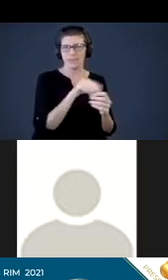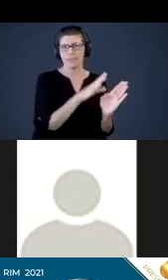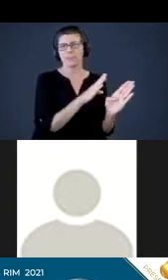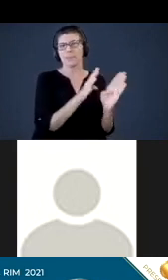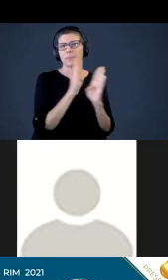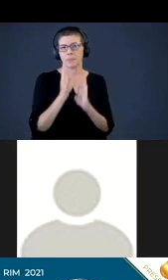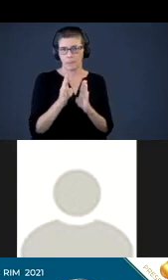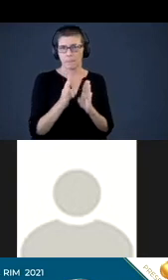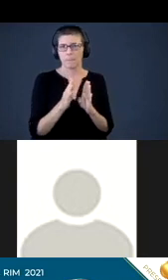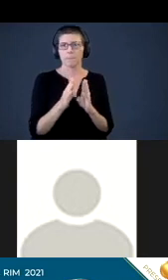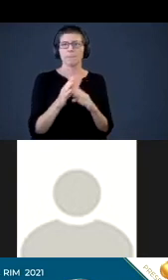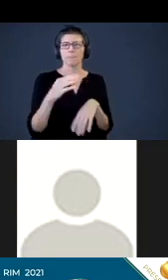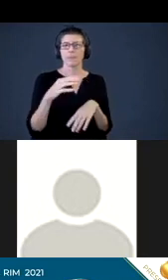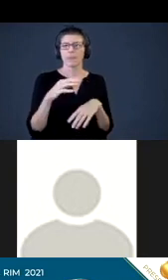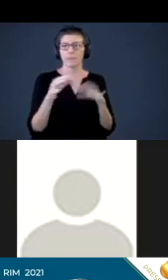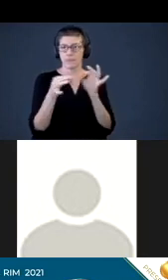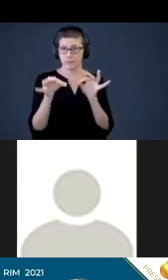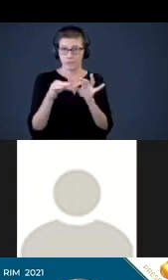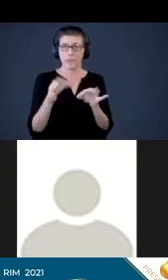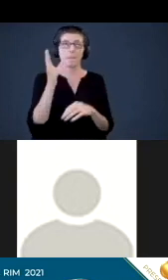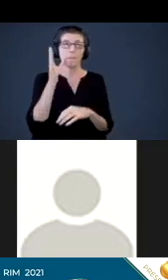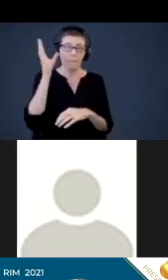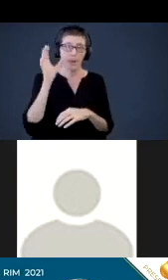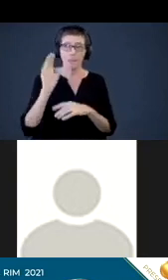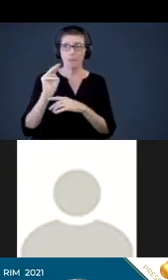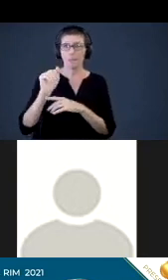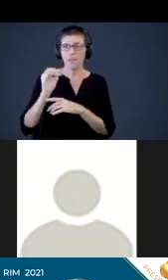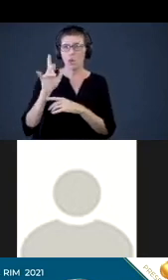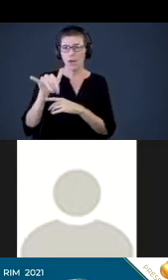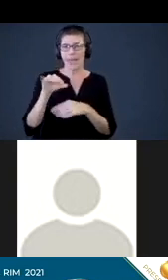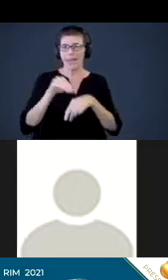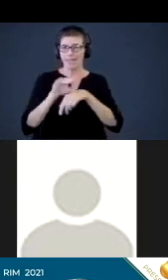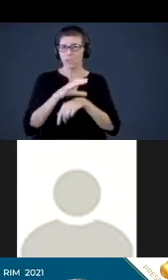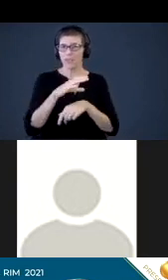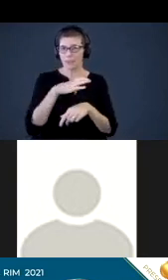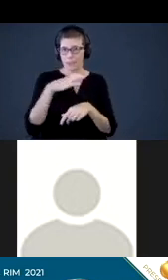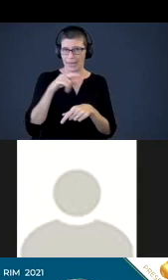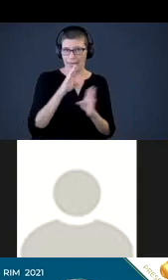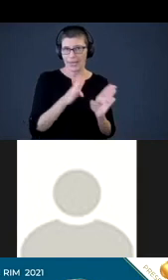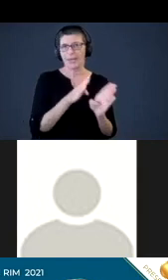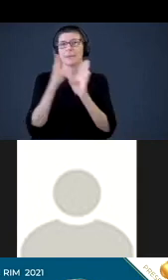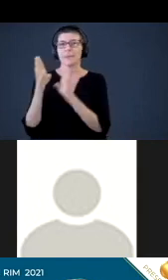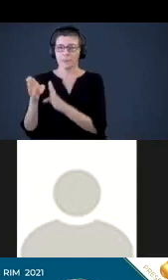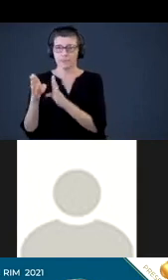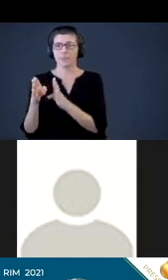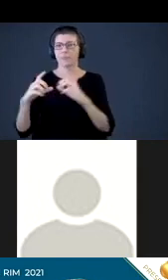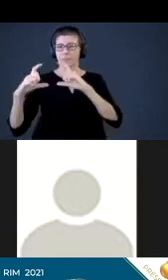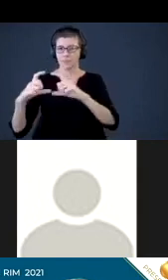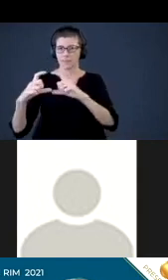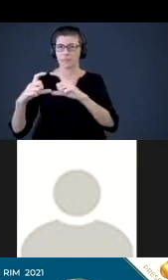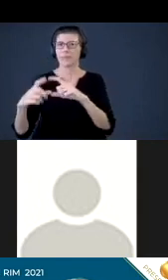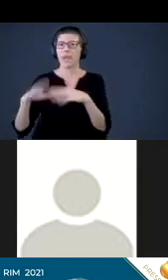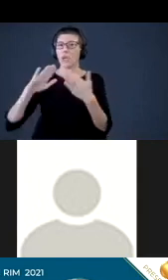to it has the following words, parent majority advisory committee in the center. And the third circle has the following words,